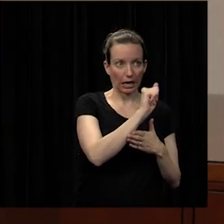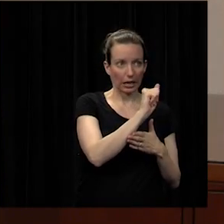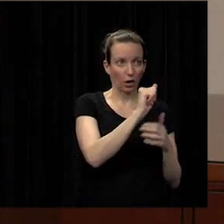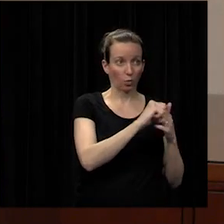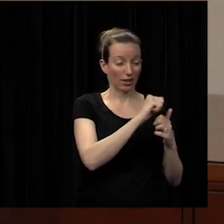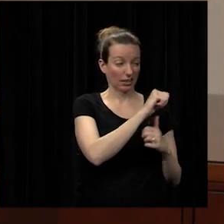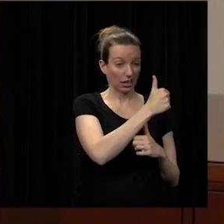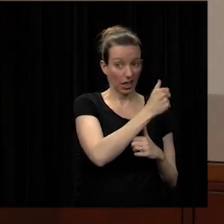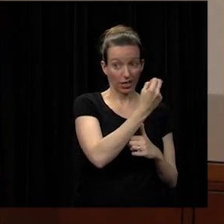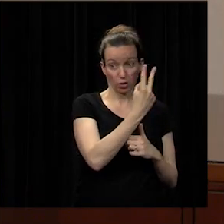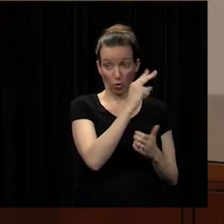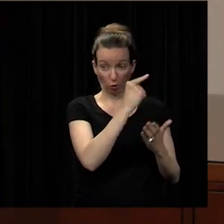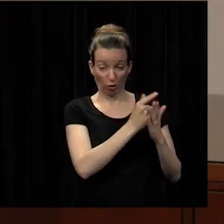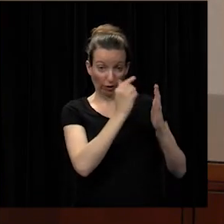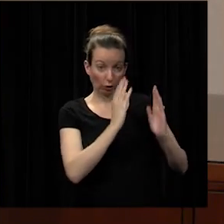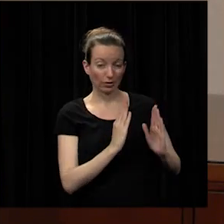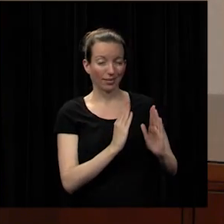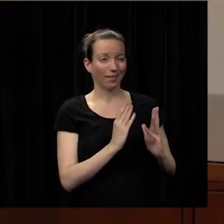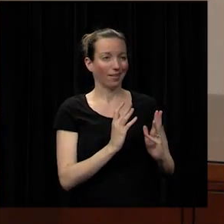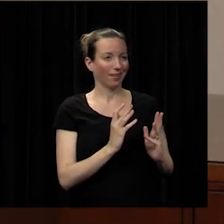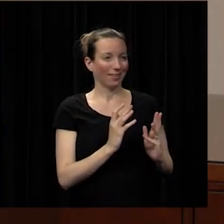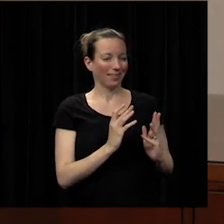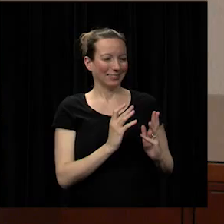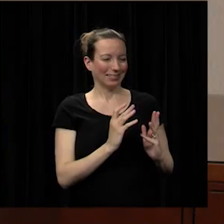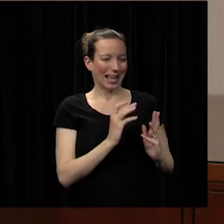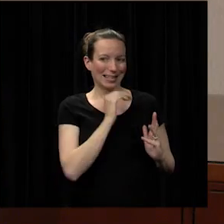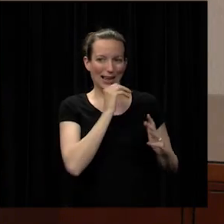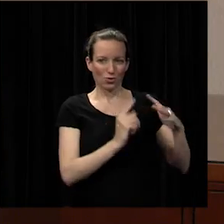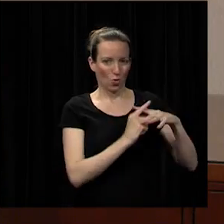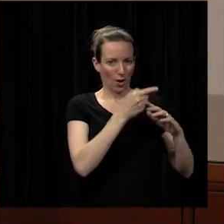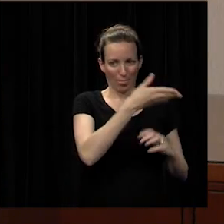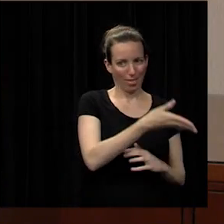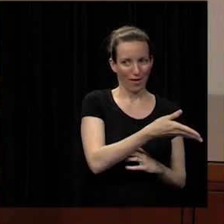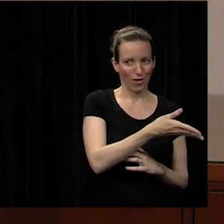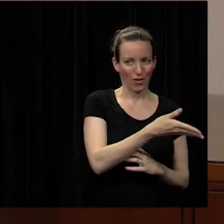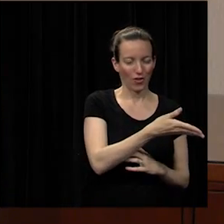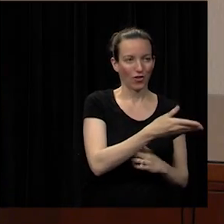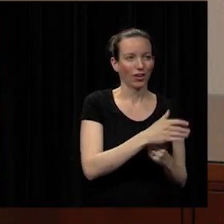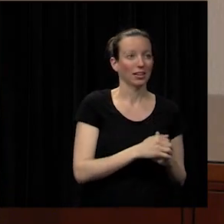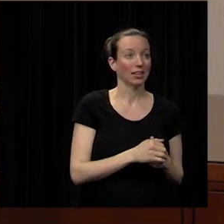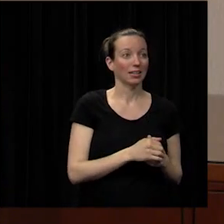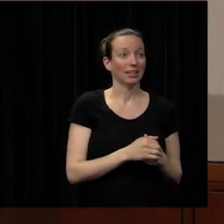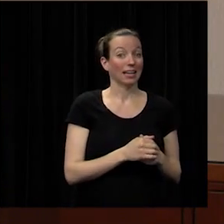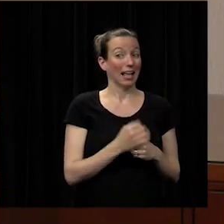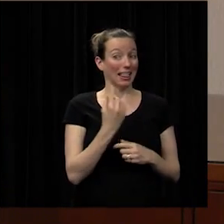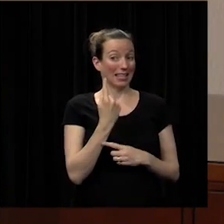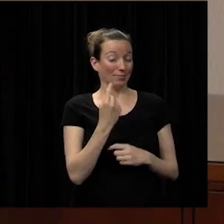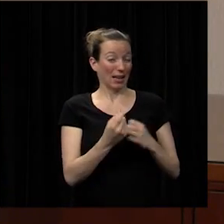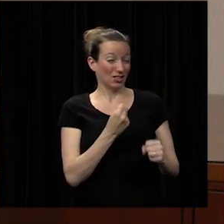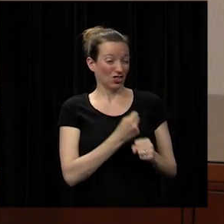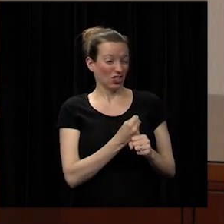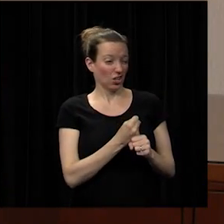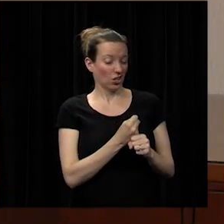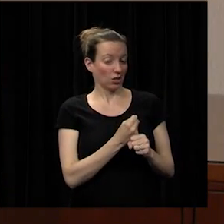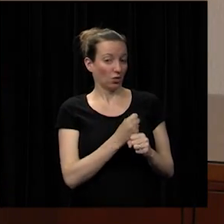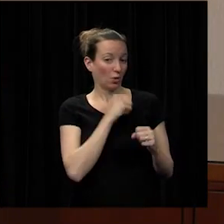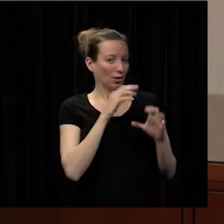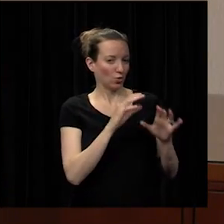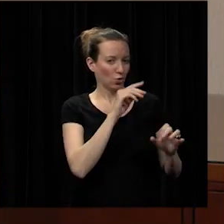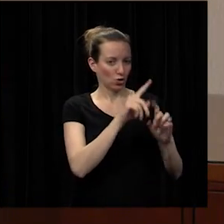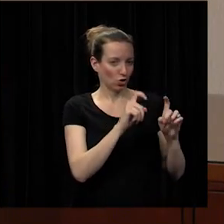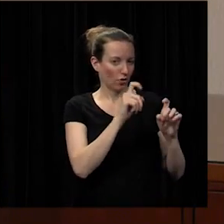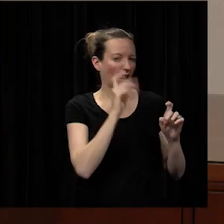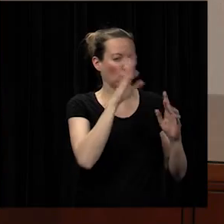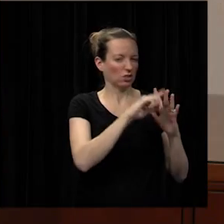12th graders it hasn't shown up there but then also this past year we didn't do that survey we're going to pick it back up